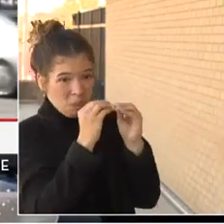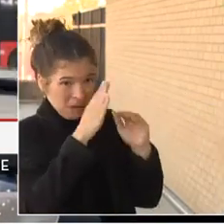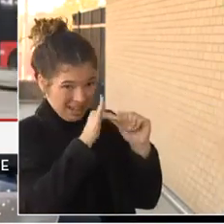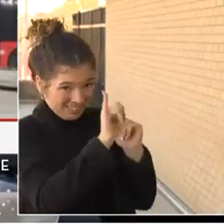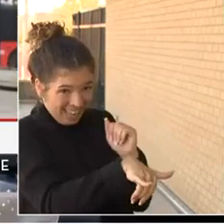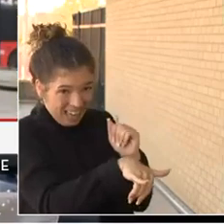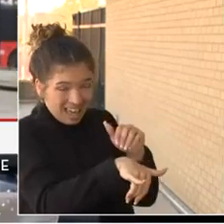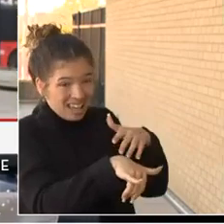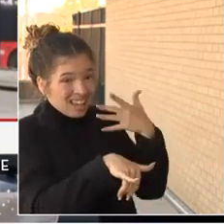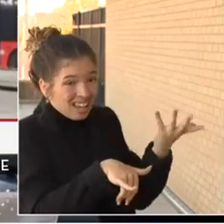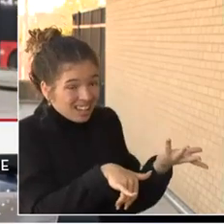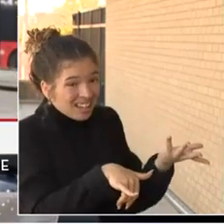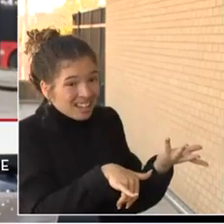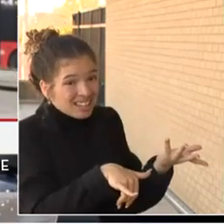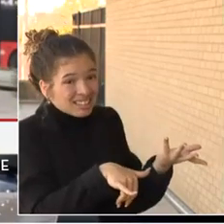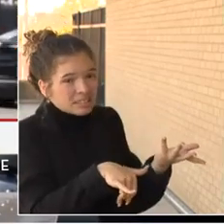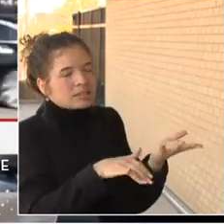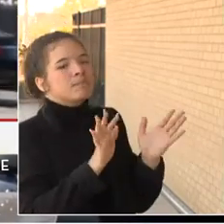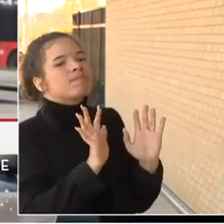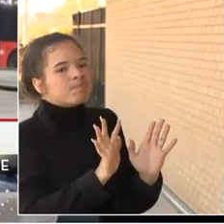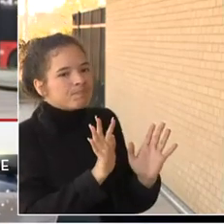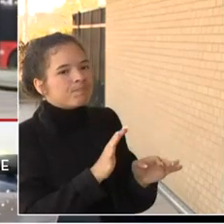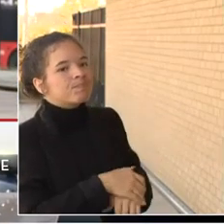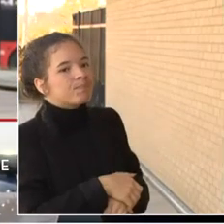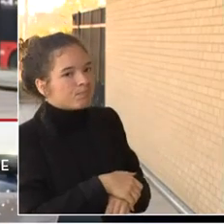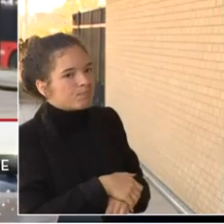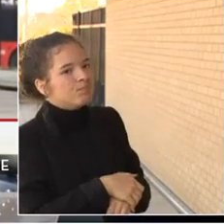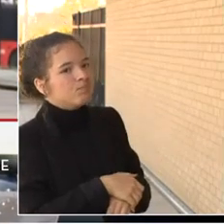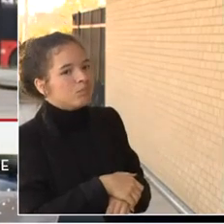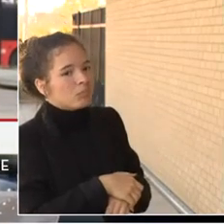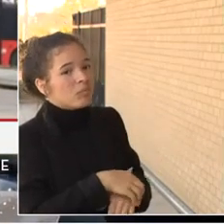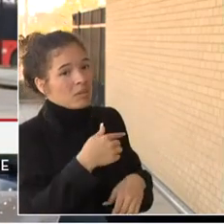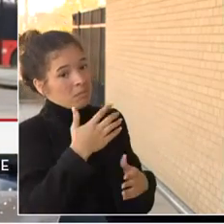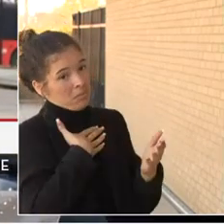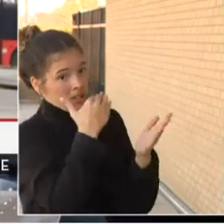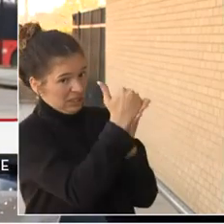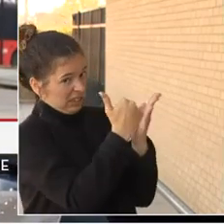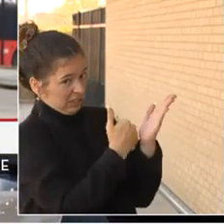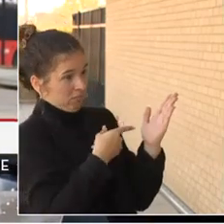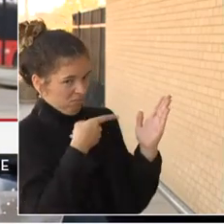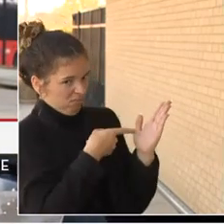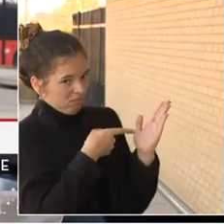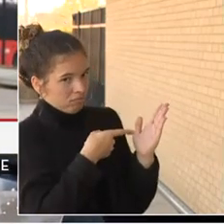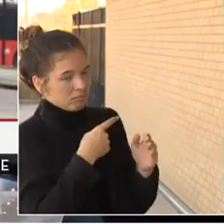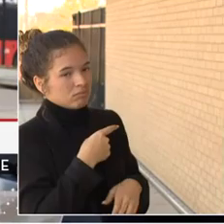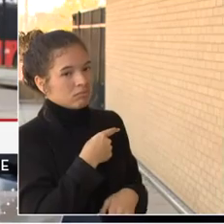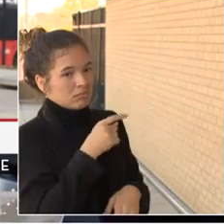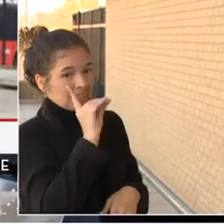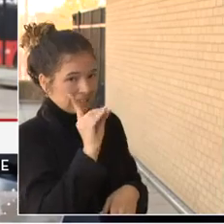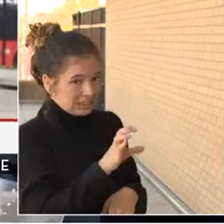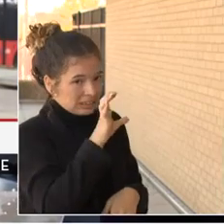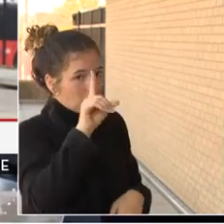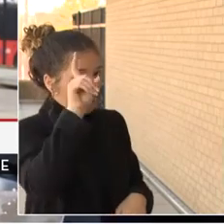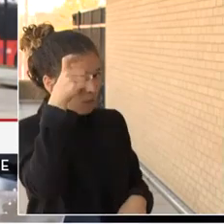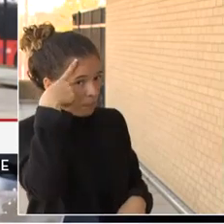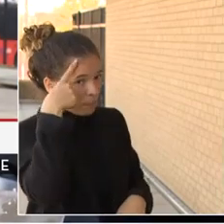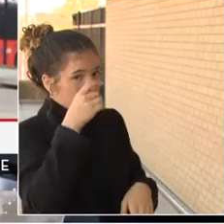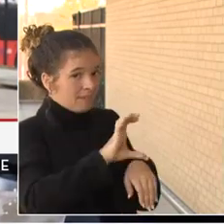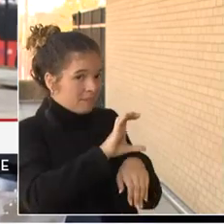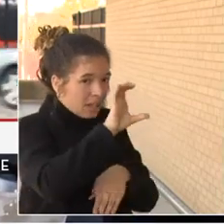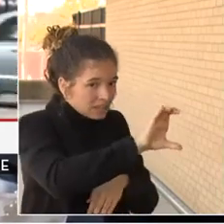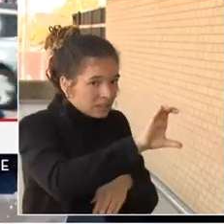has been something that's on my list of capital investments along a lot of competing investments.